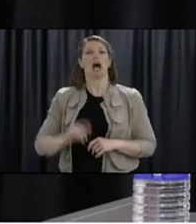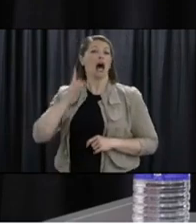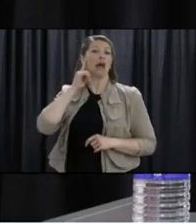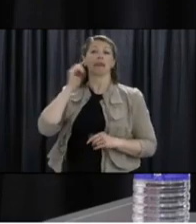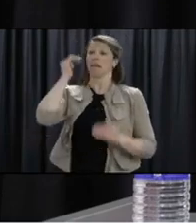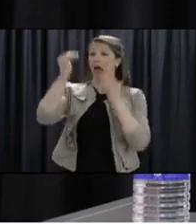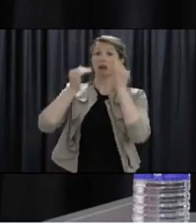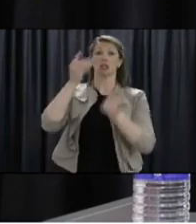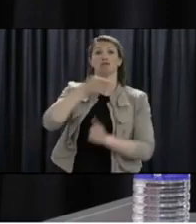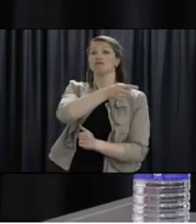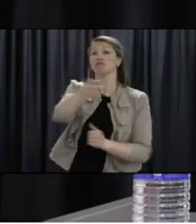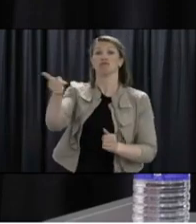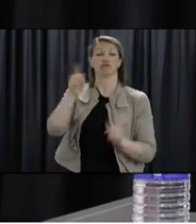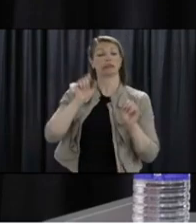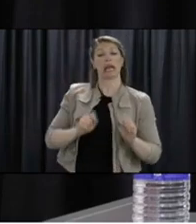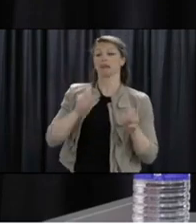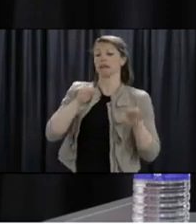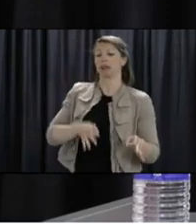capable of doing that.